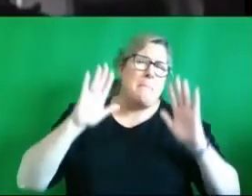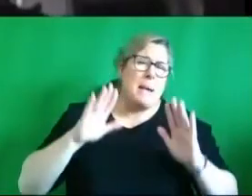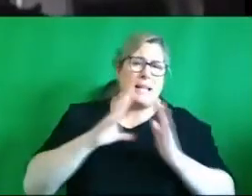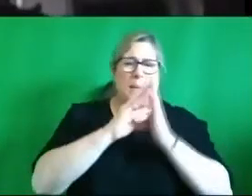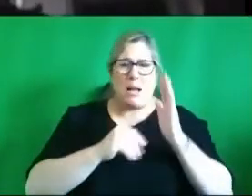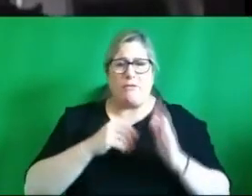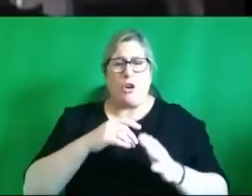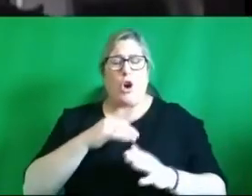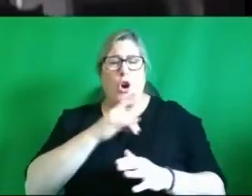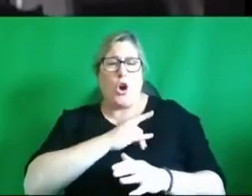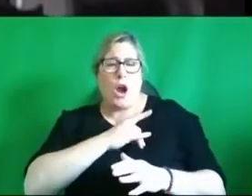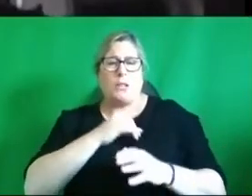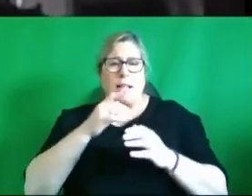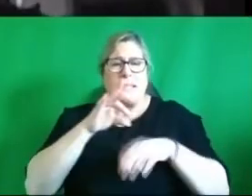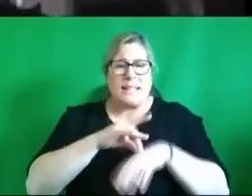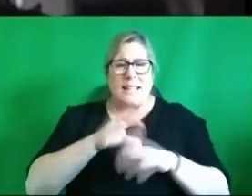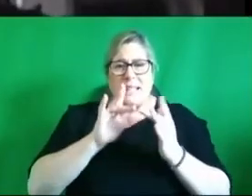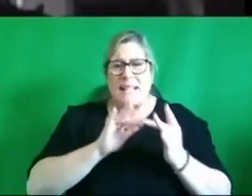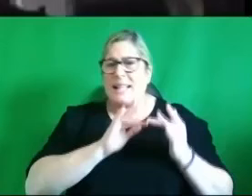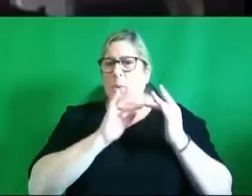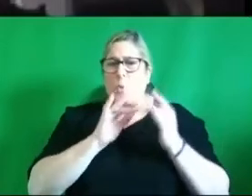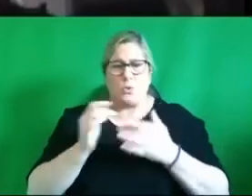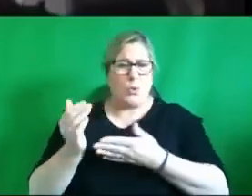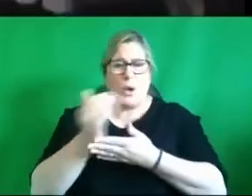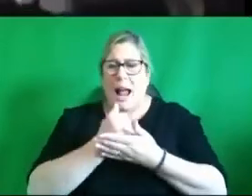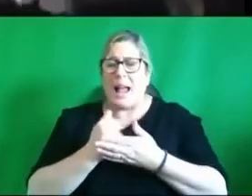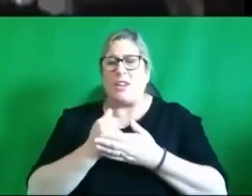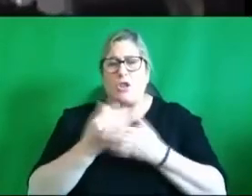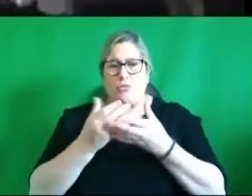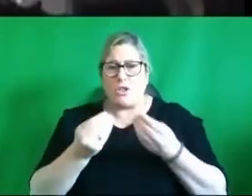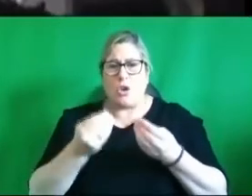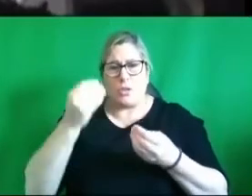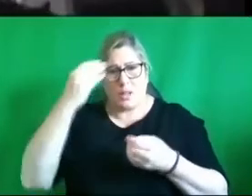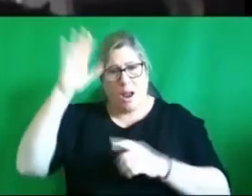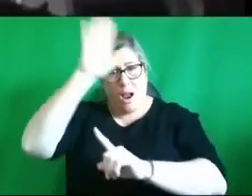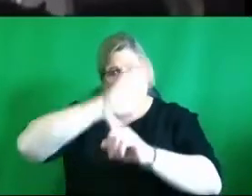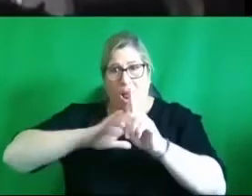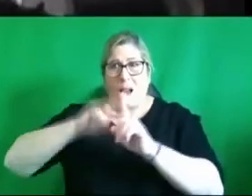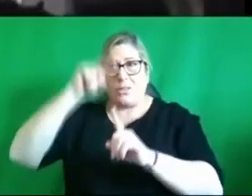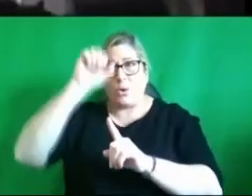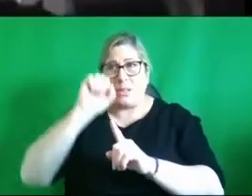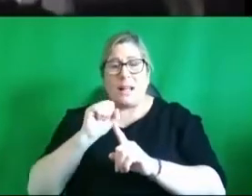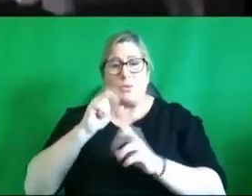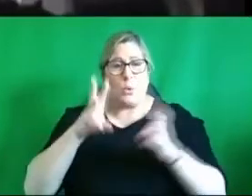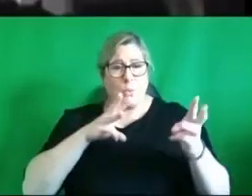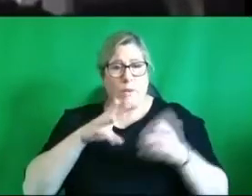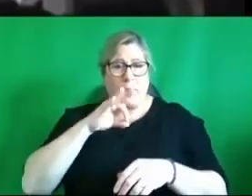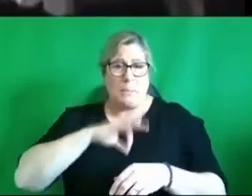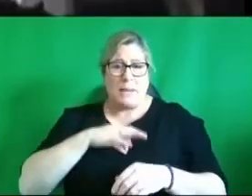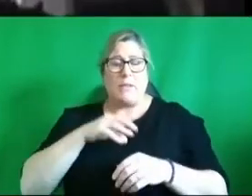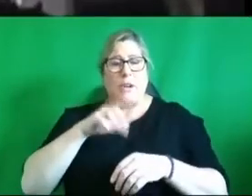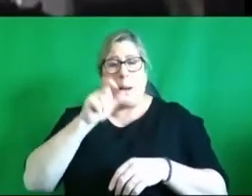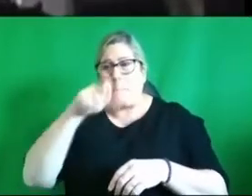i guess uh gather the resources across the island to work to the benefit of patients and families and